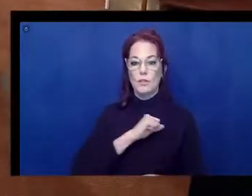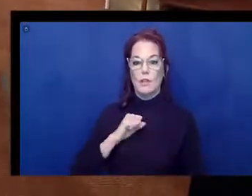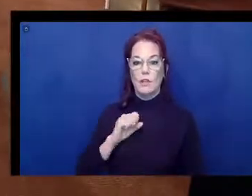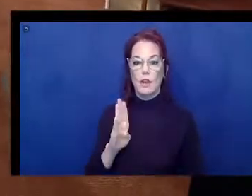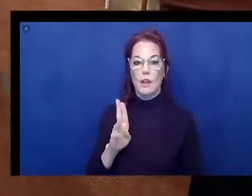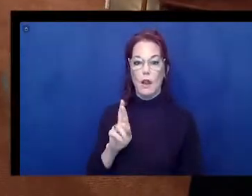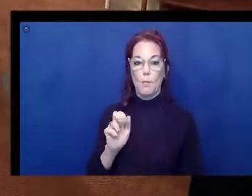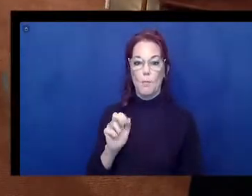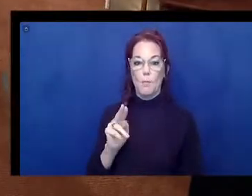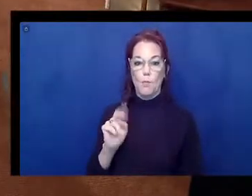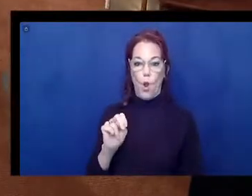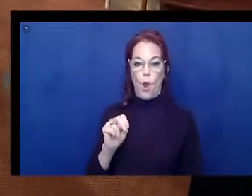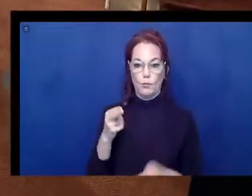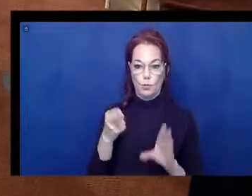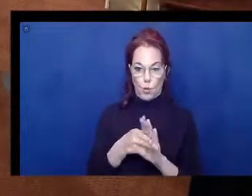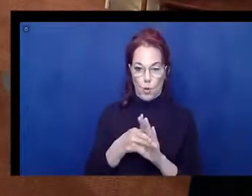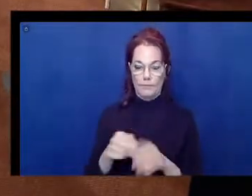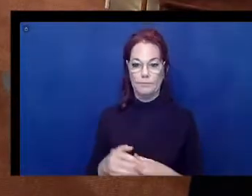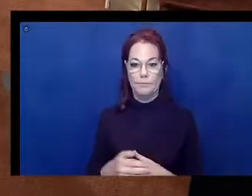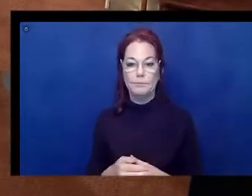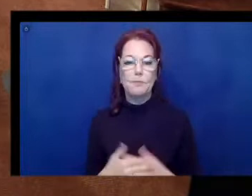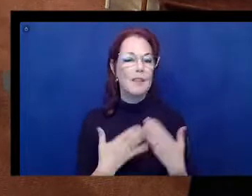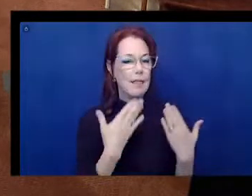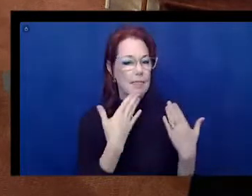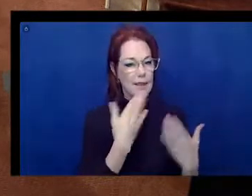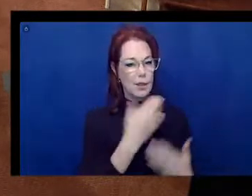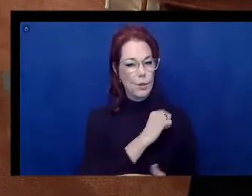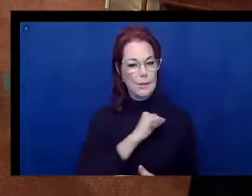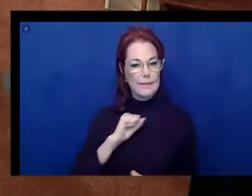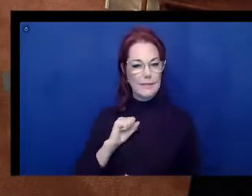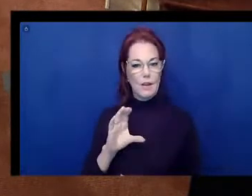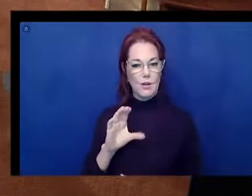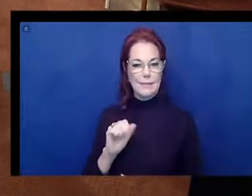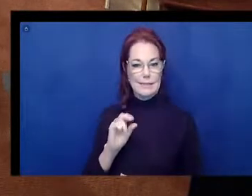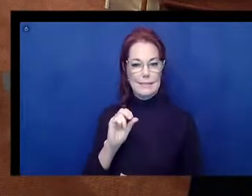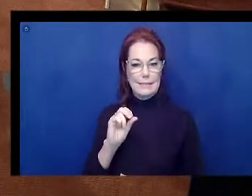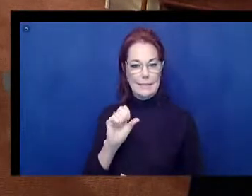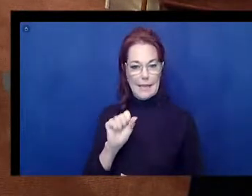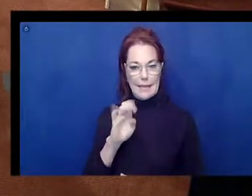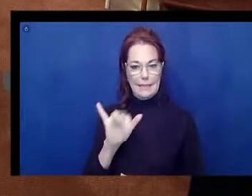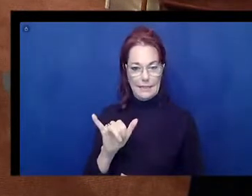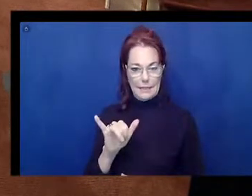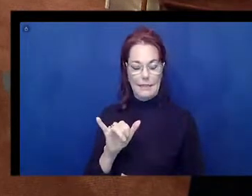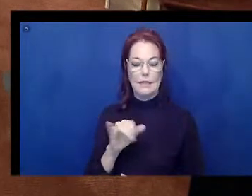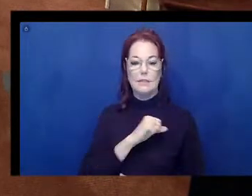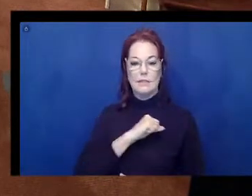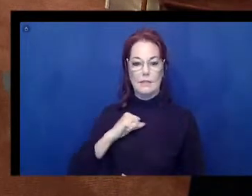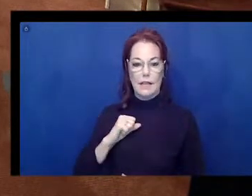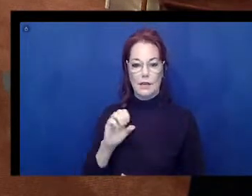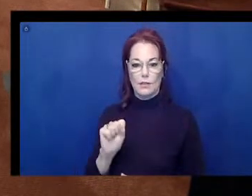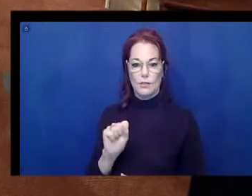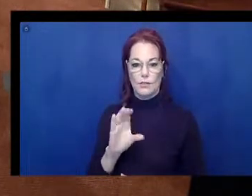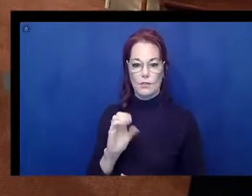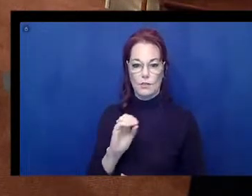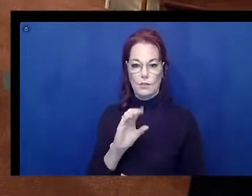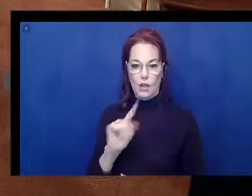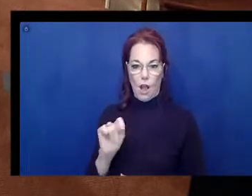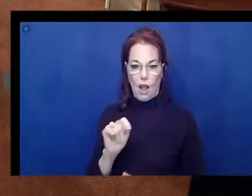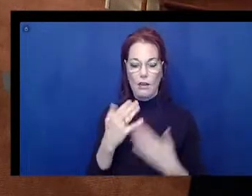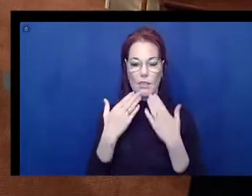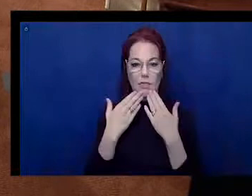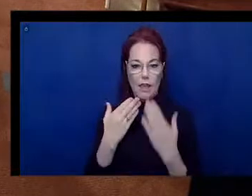Senator Casey. And thanks to you and Ranking Member Scott for having this hearing, which is so important. Thanks to